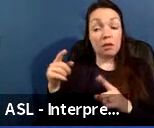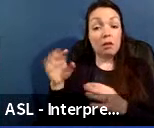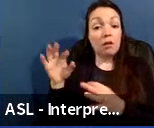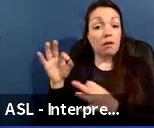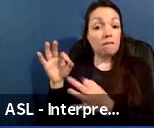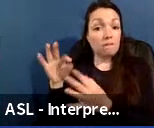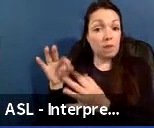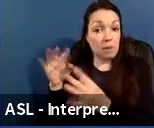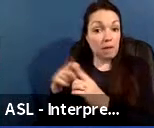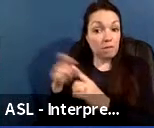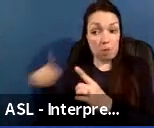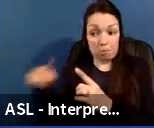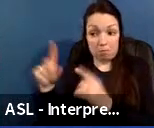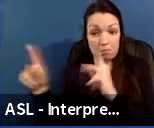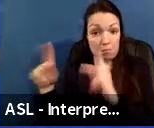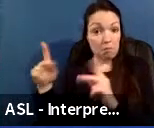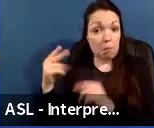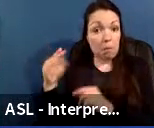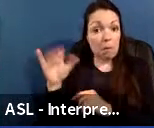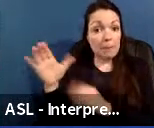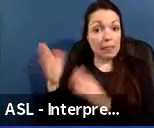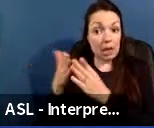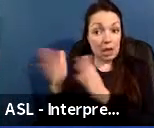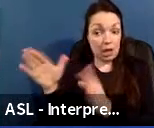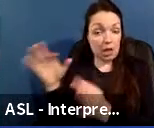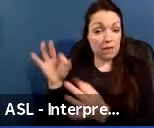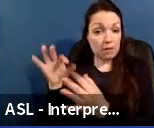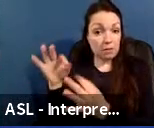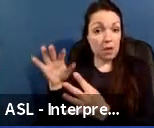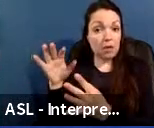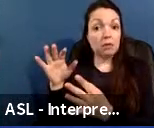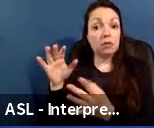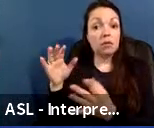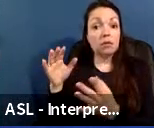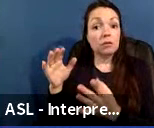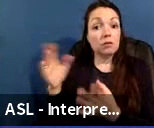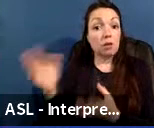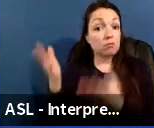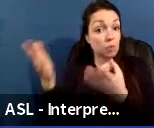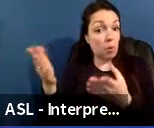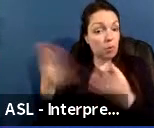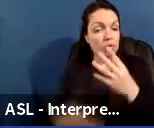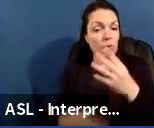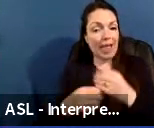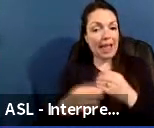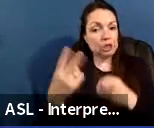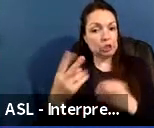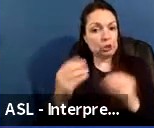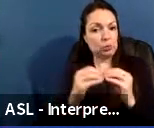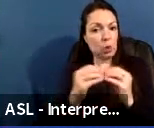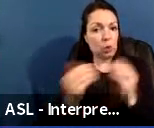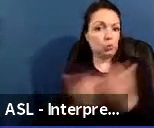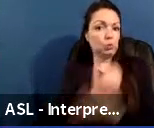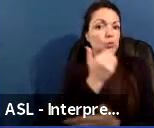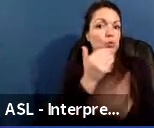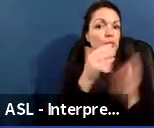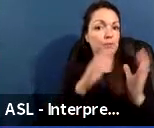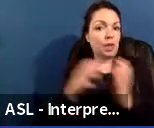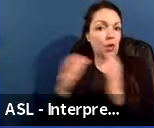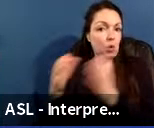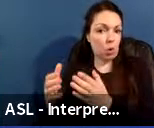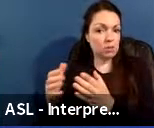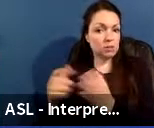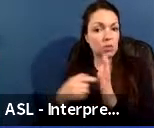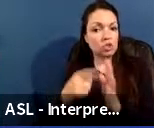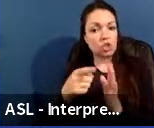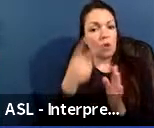in internal discussions, we are proposing to add two more categories, shown here at the bottom right. And